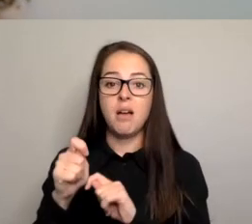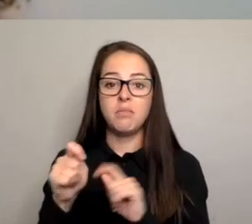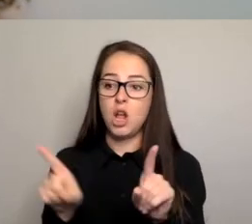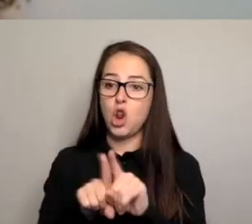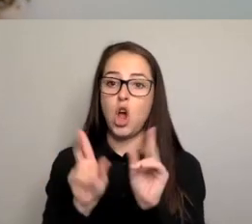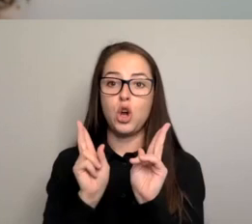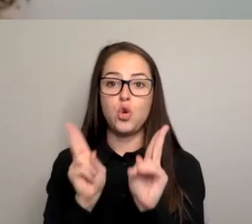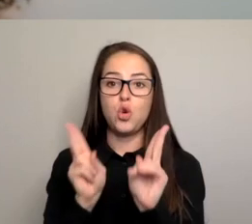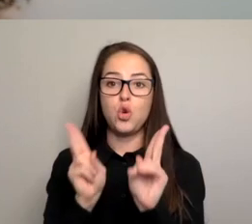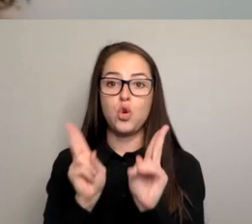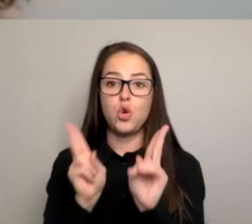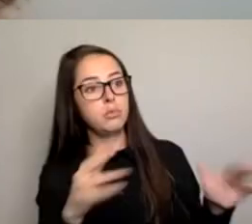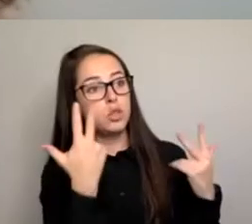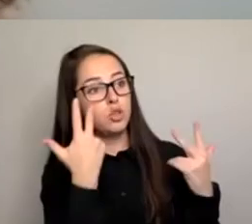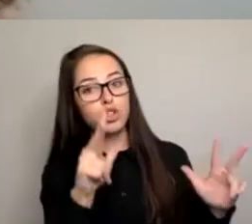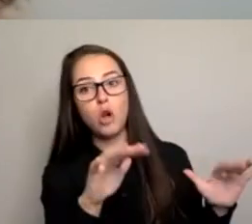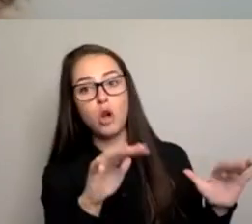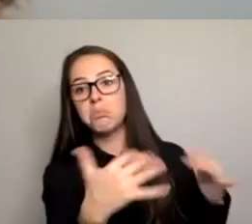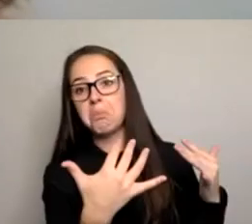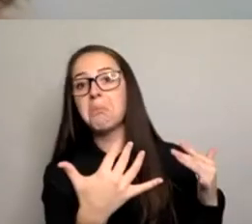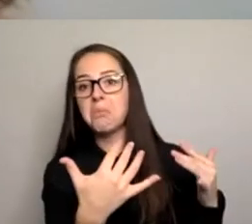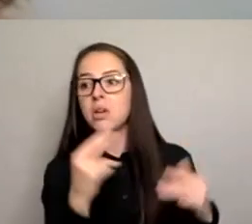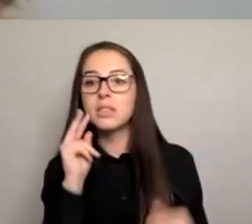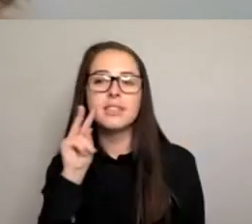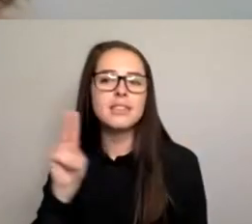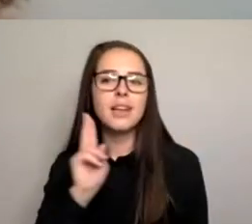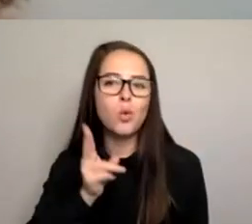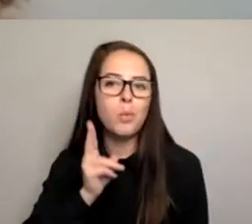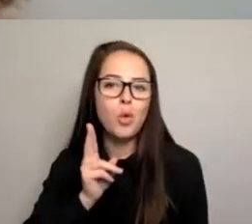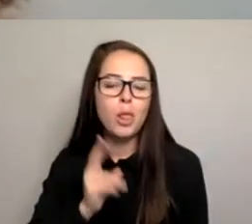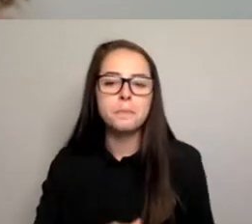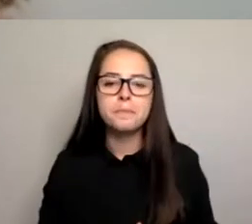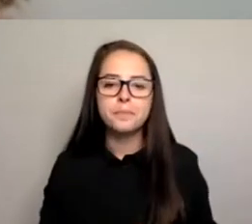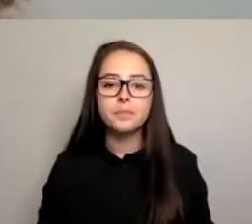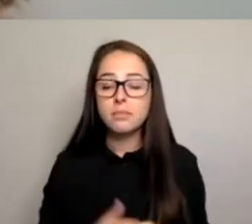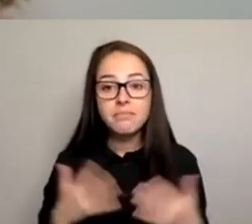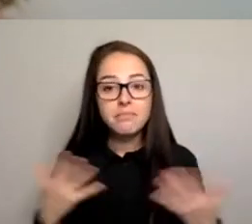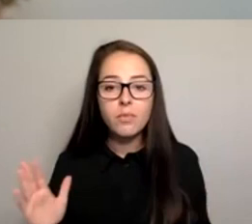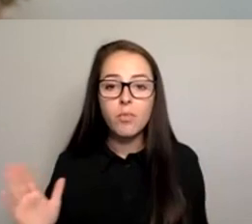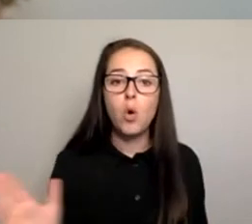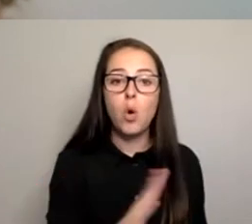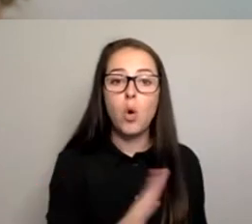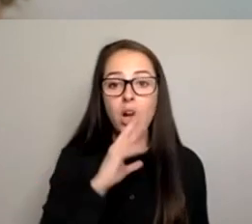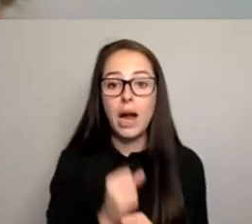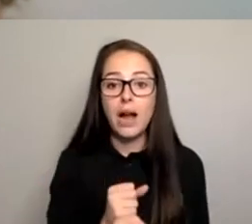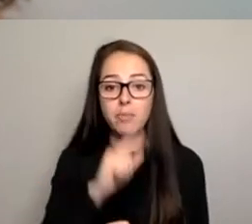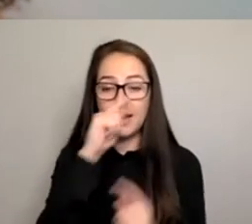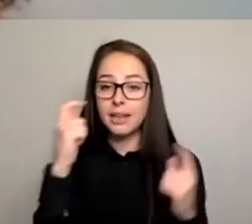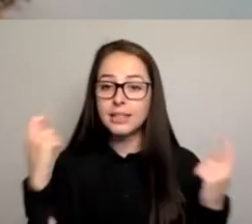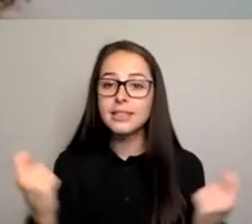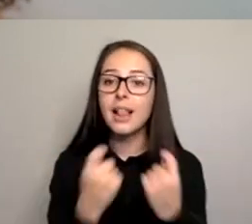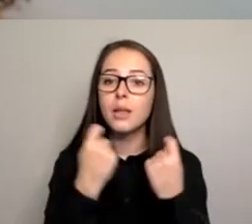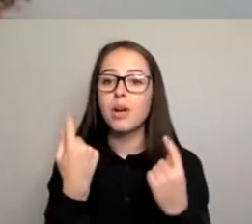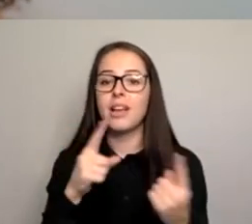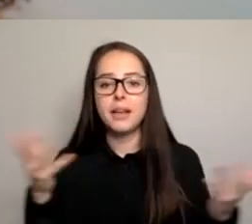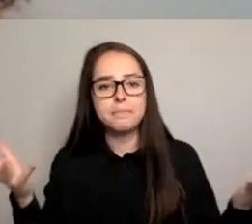That is probably one of the biggest keys of things that we can do here in all local governments is celebrate each other and lift each other up so